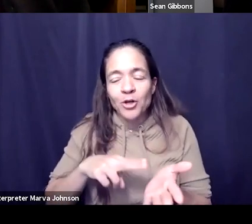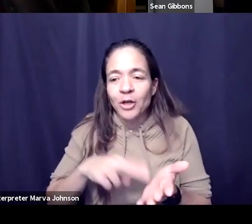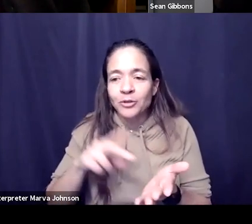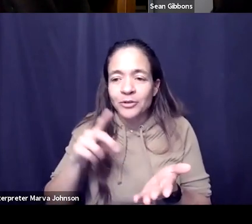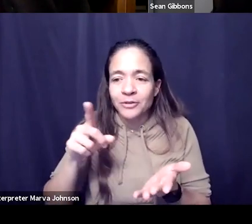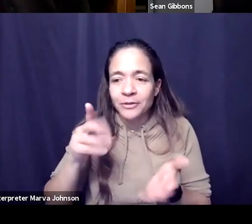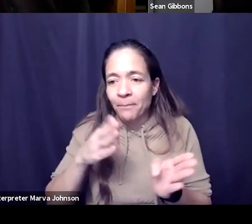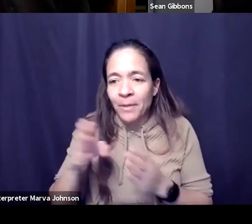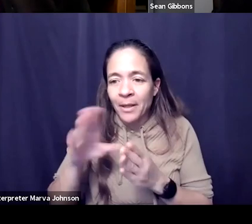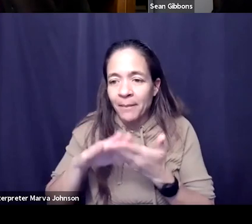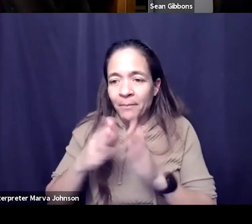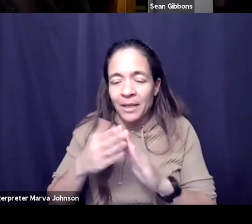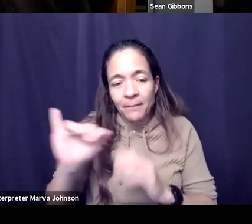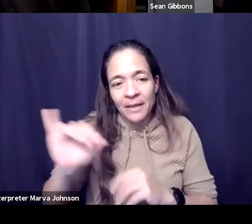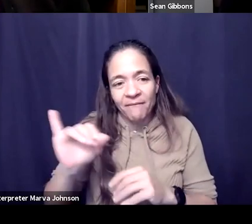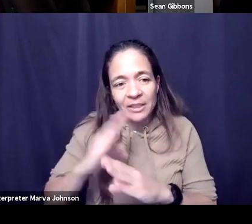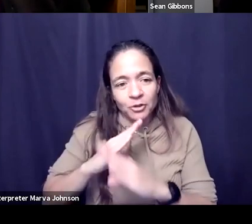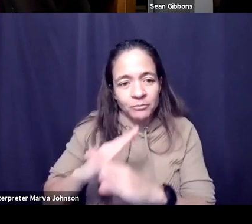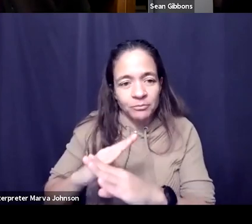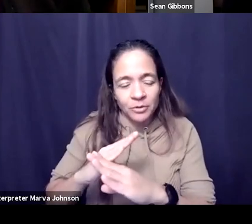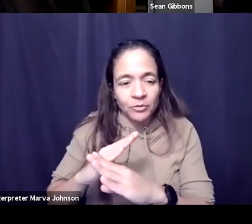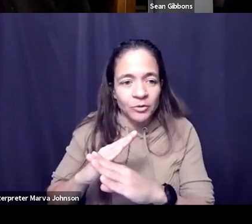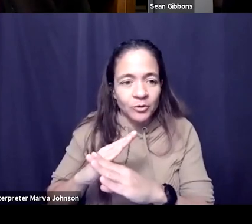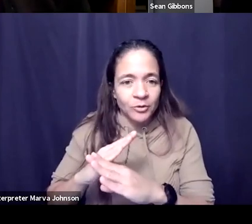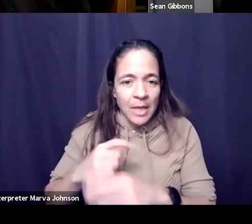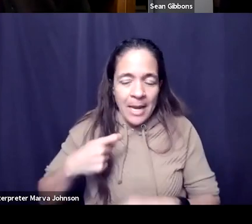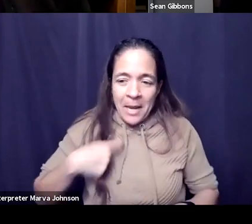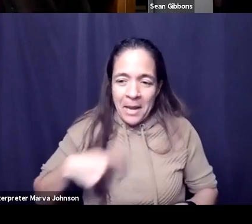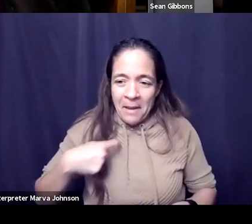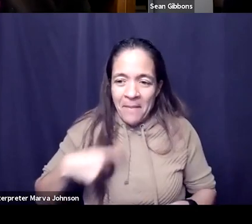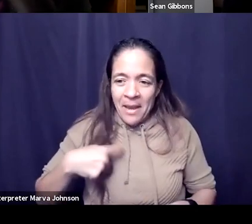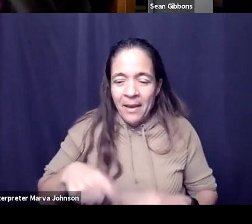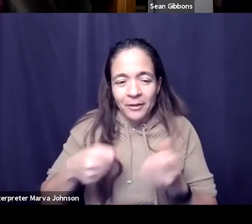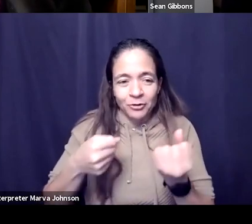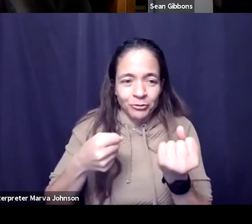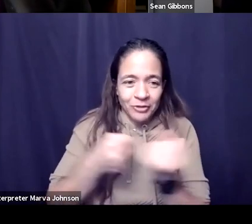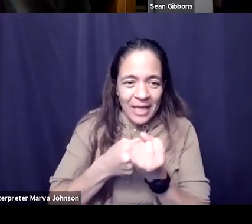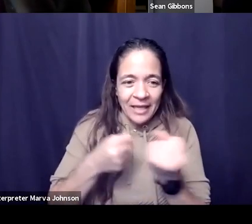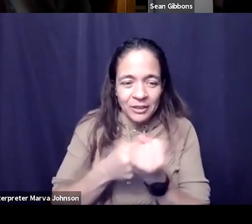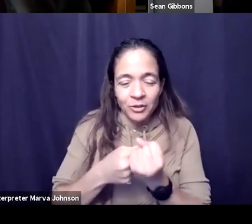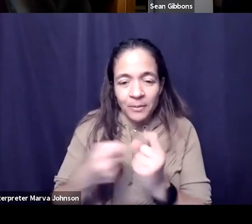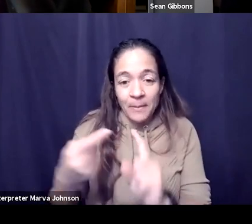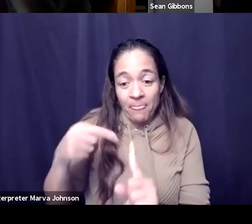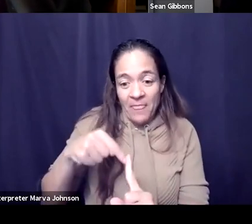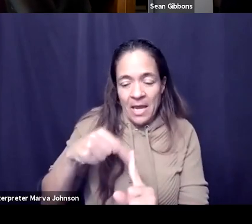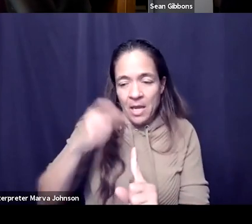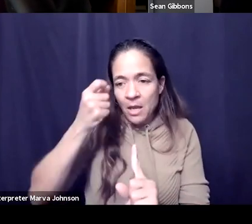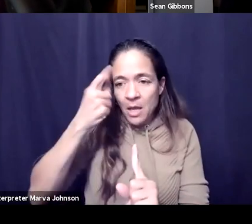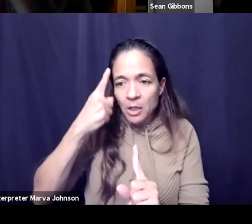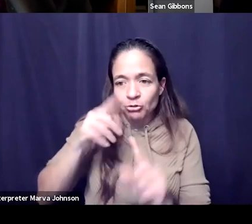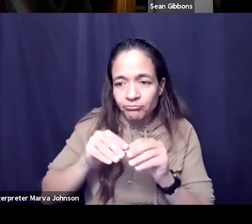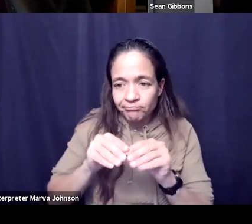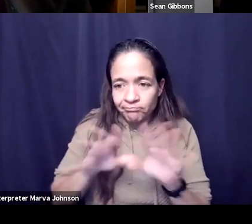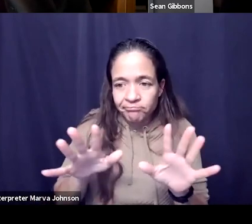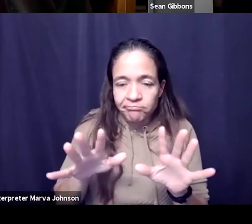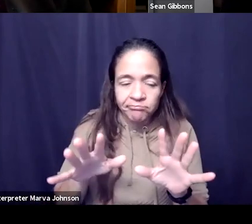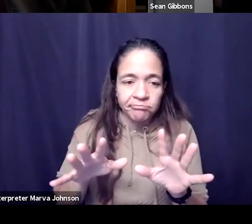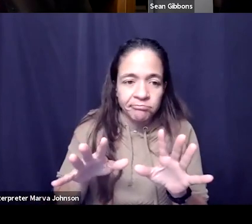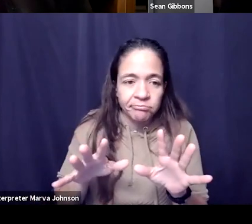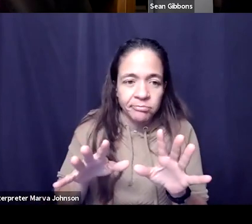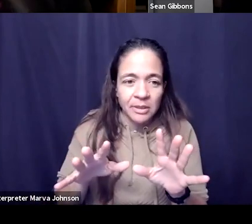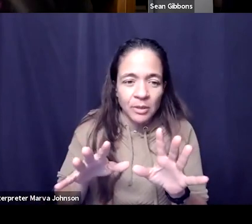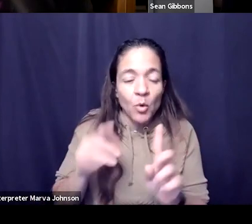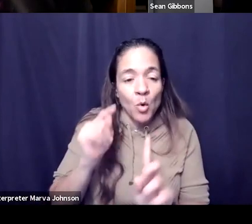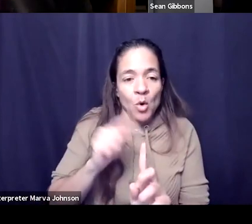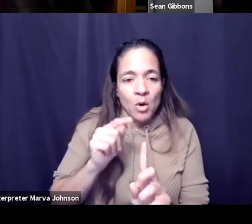uh uh almost like ambassadors or advocates like they could understand uh everything uh what they